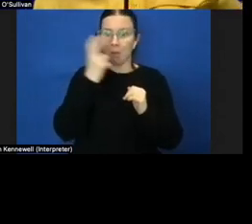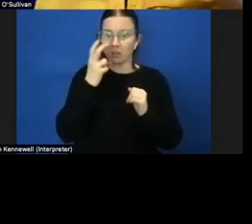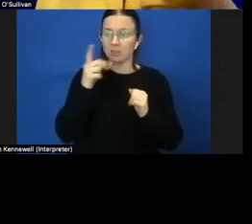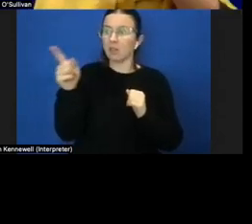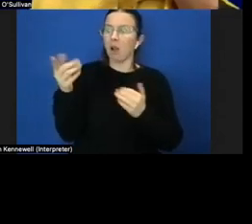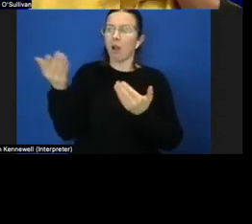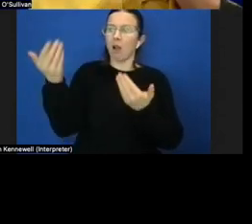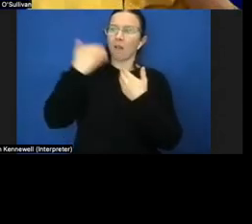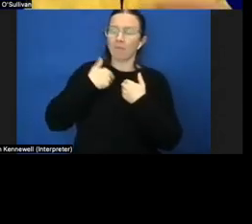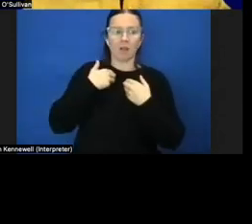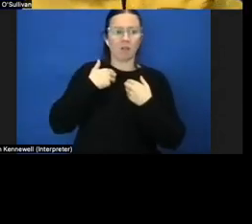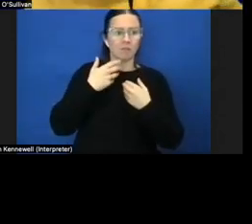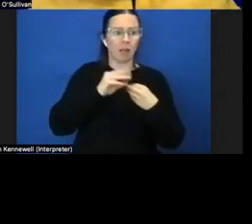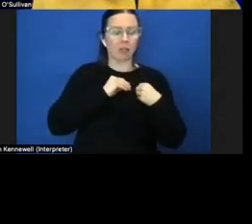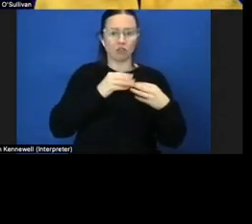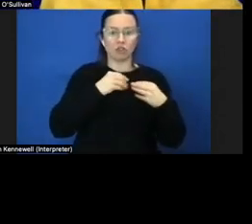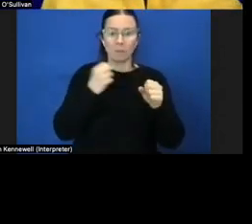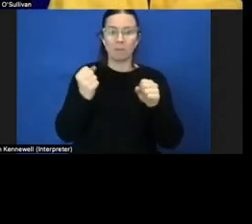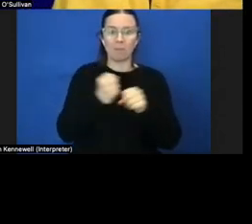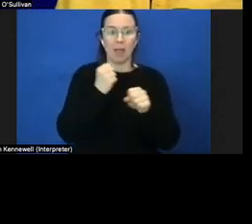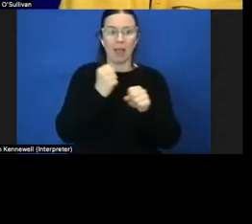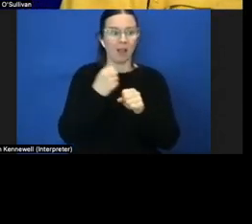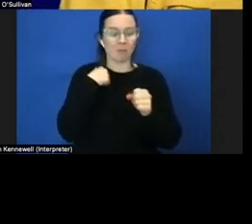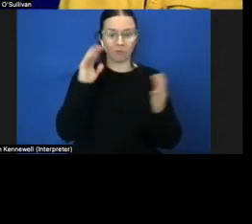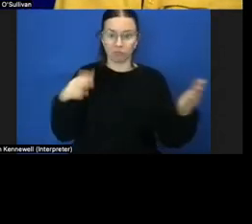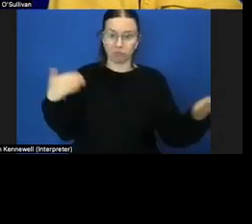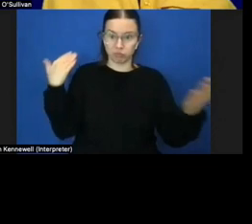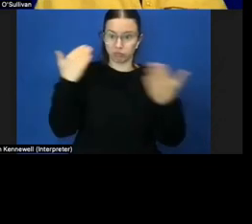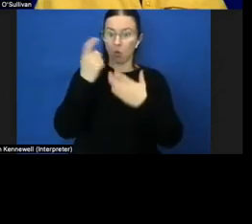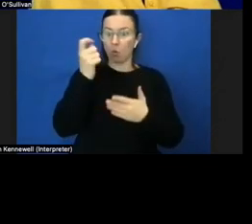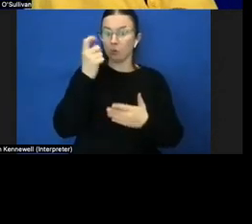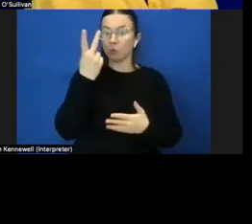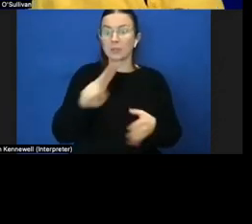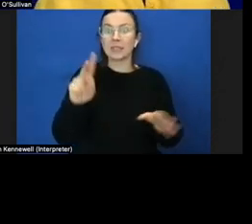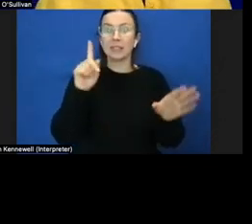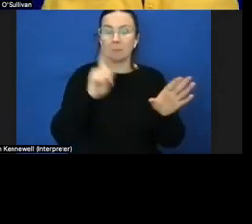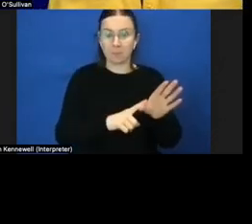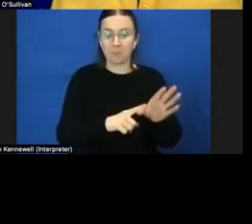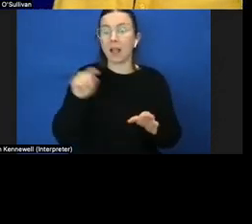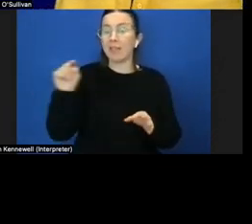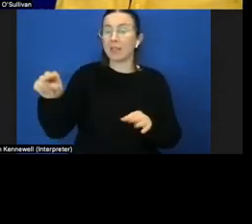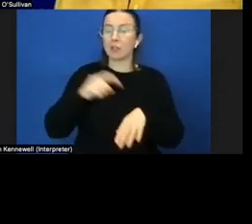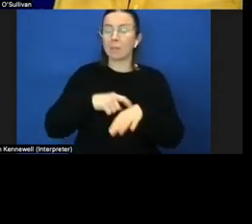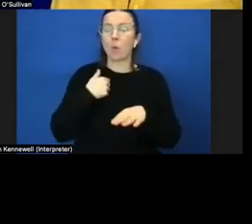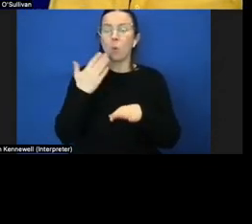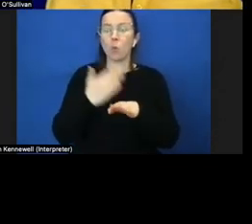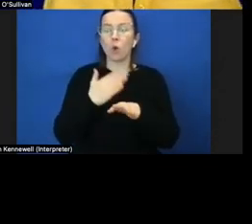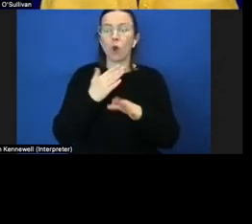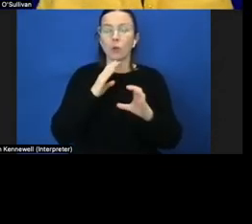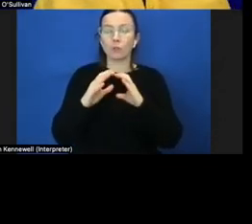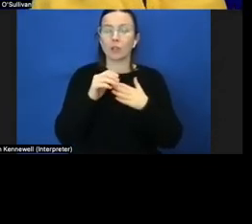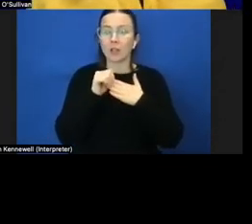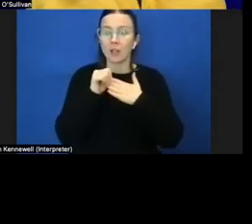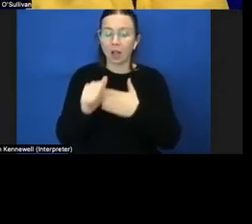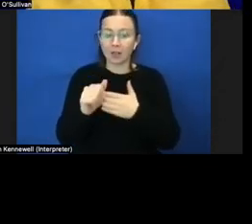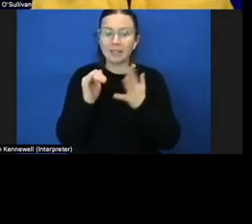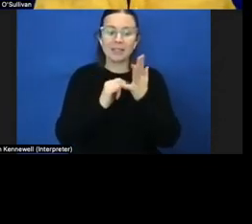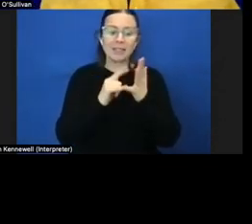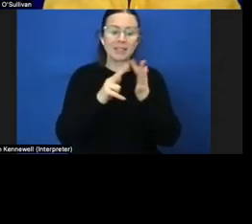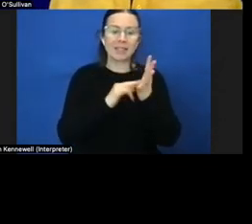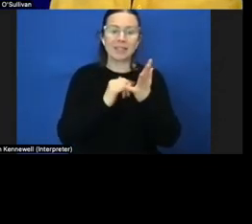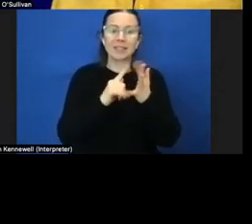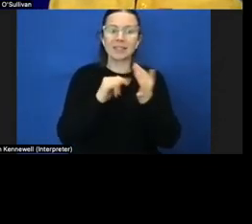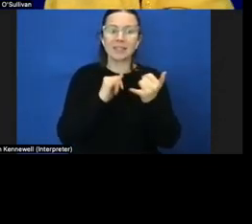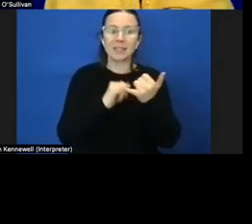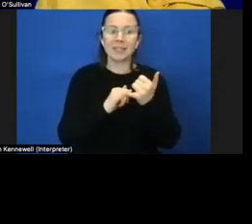last 60 well almost 20 years um from there i worked as a communication guide i worked at census deafblind uk and able